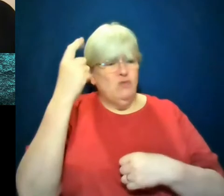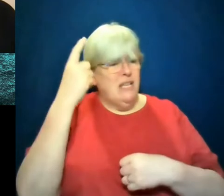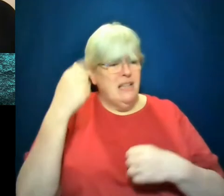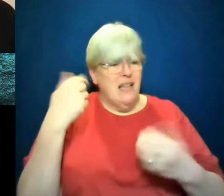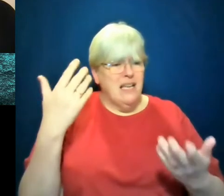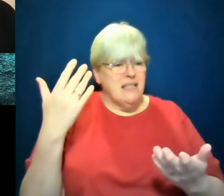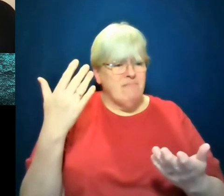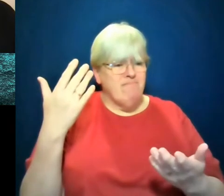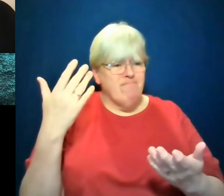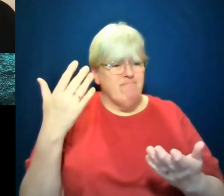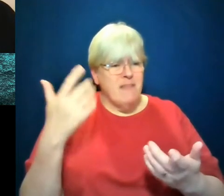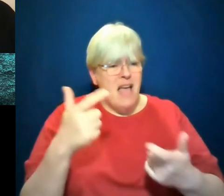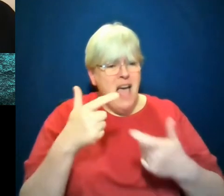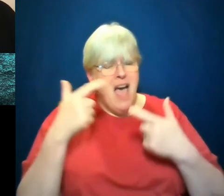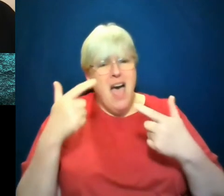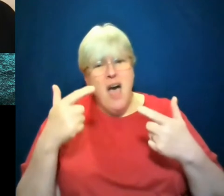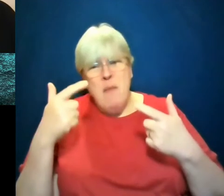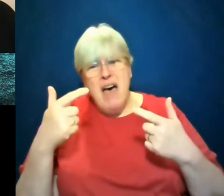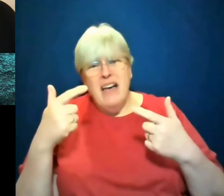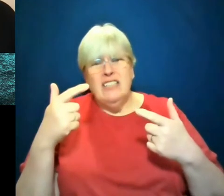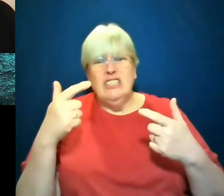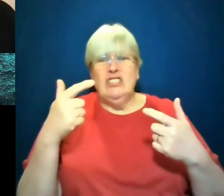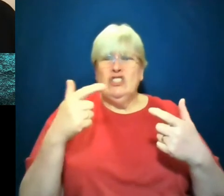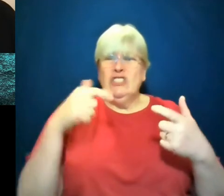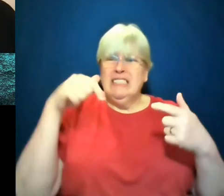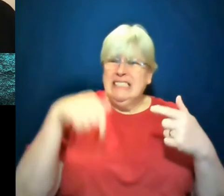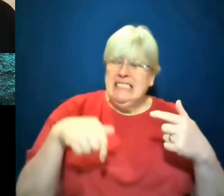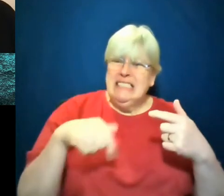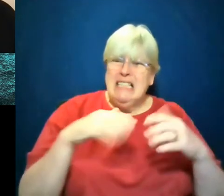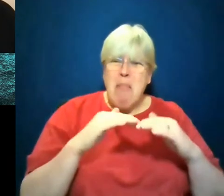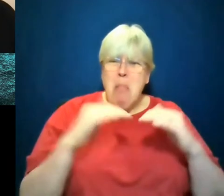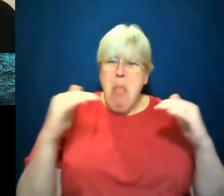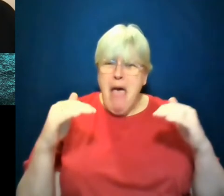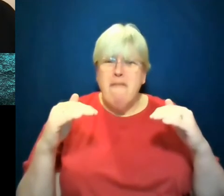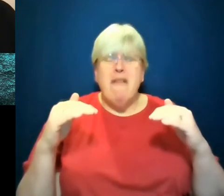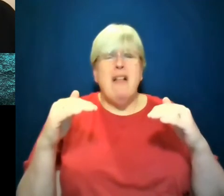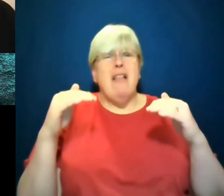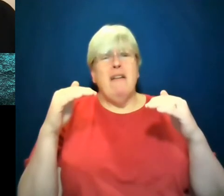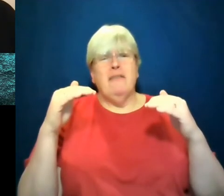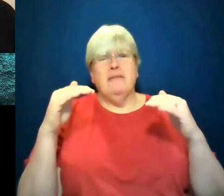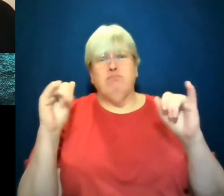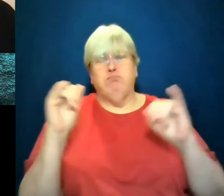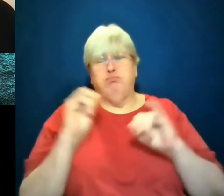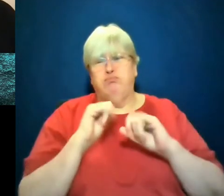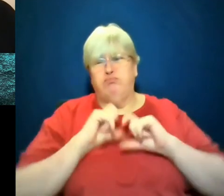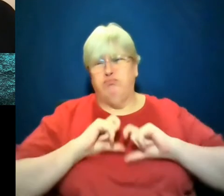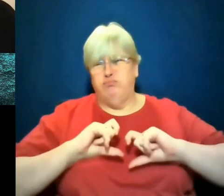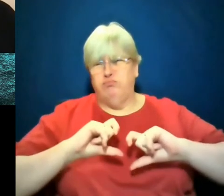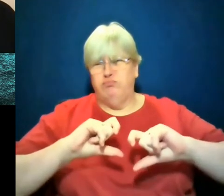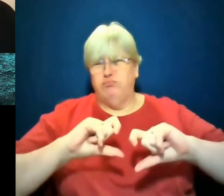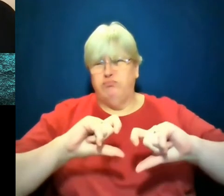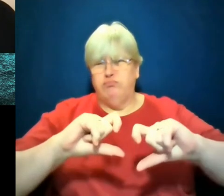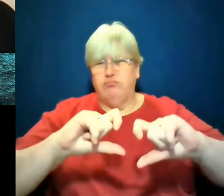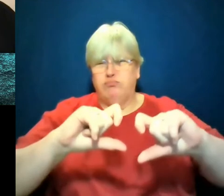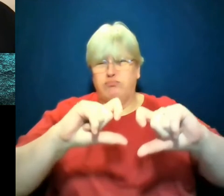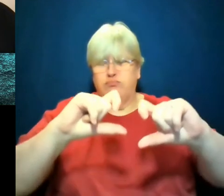to which there was this level of lasting, violent white supremacy in the